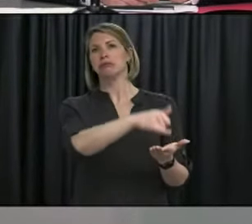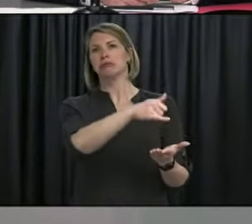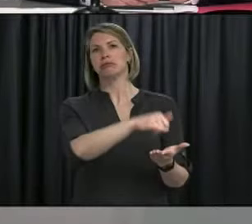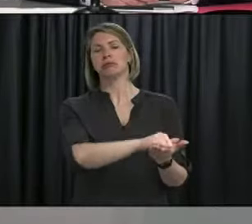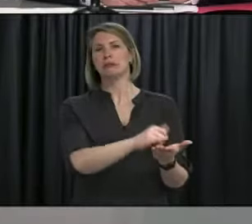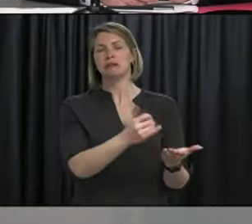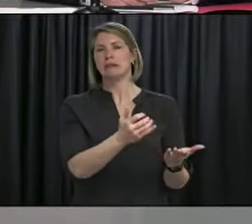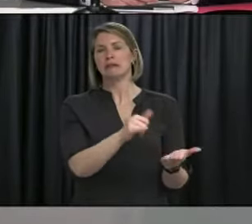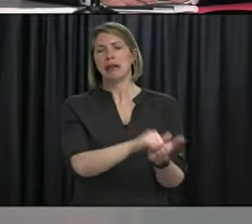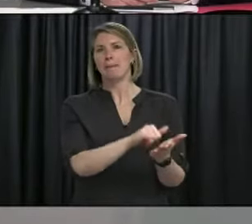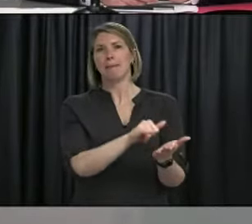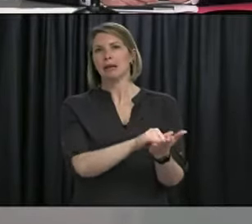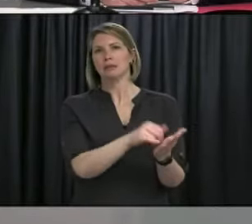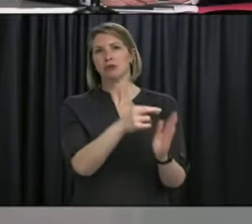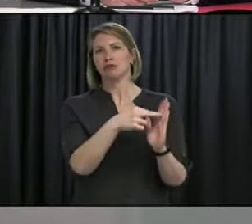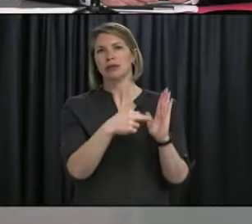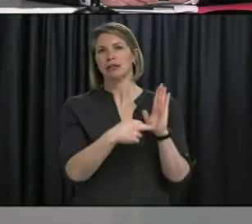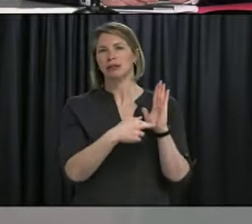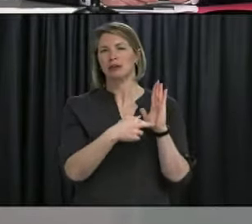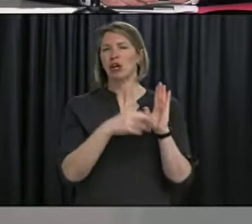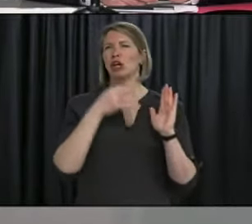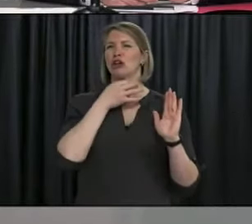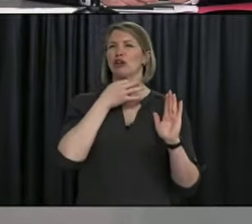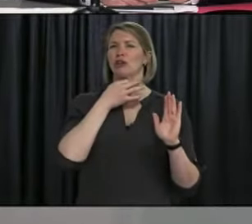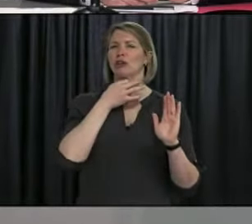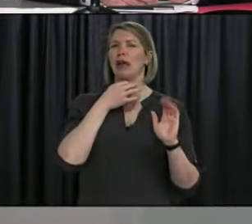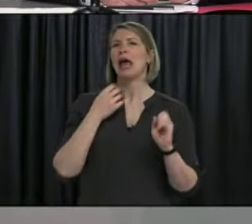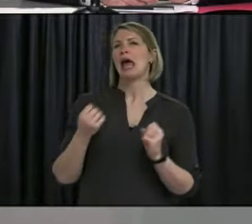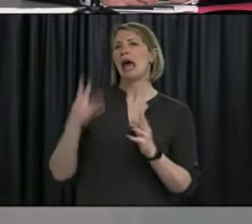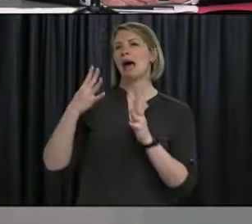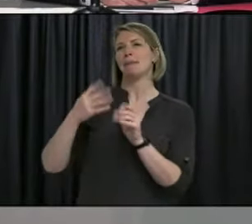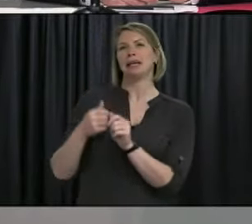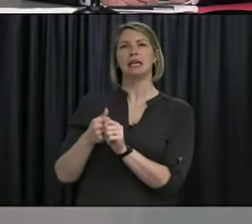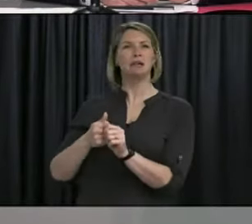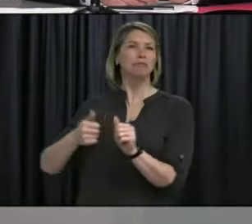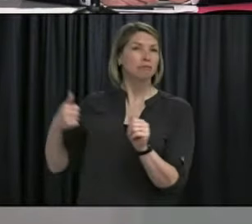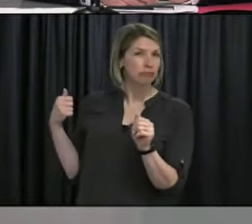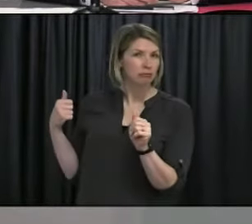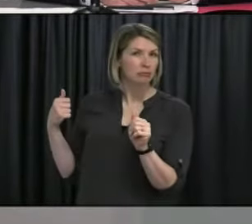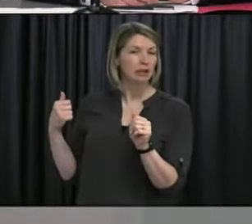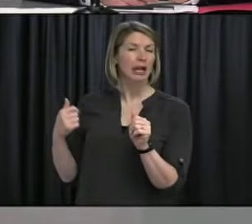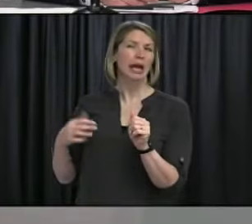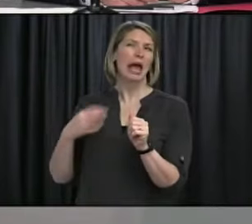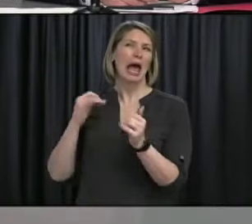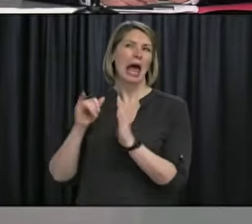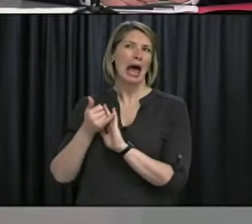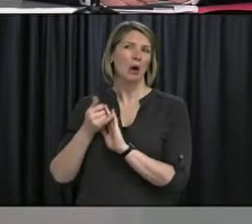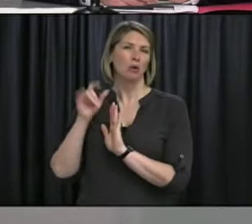are we seeing in terms of people calling to book vaccinations and what is government planning to do to address those backlogs? Uh,